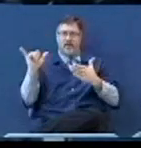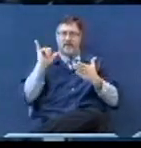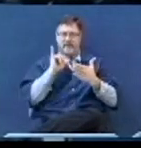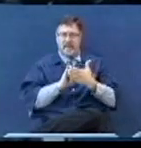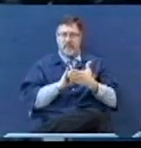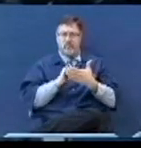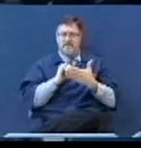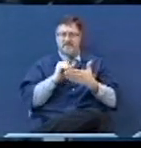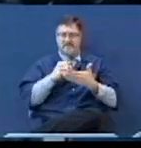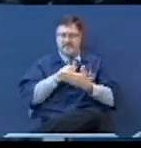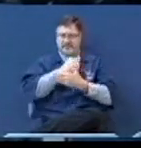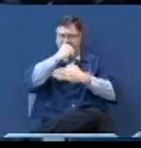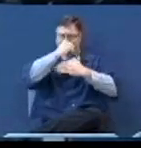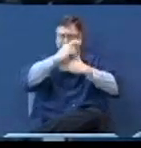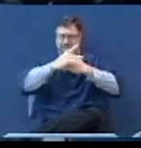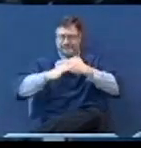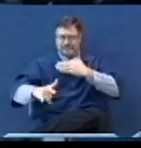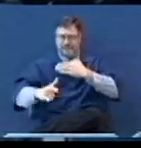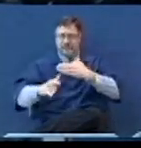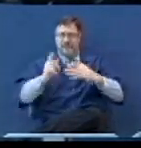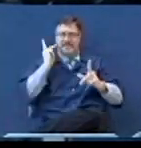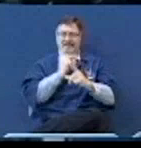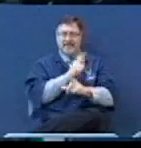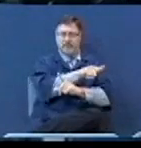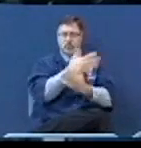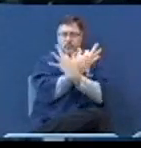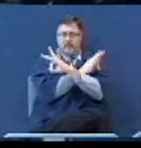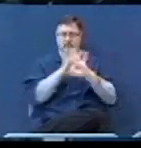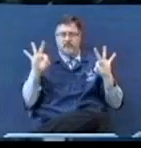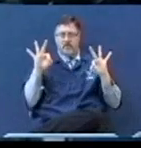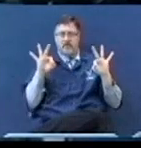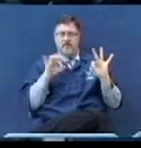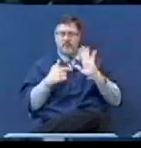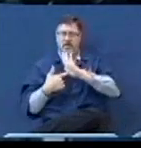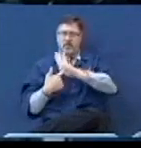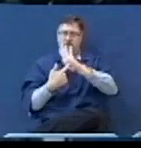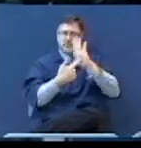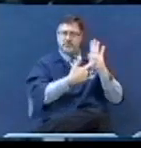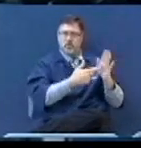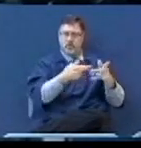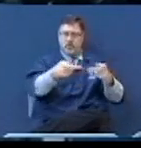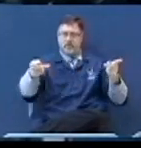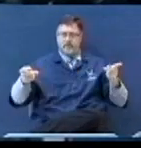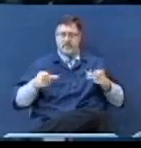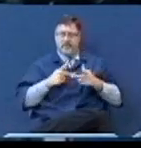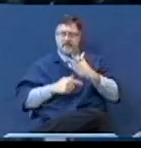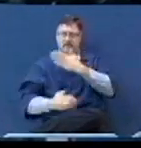free. Amen. But I want to take you to a place this morning,